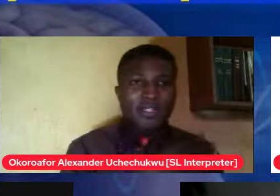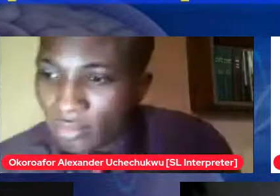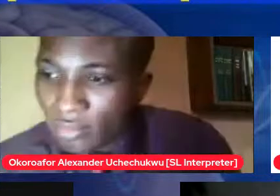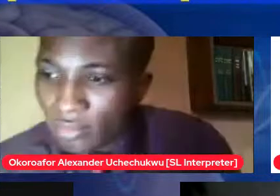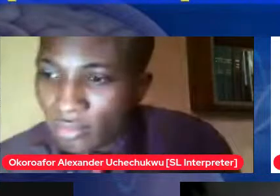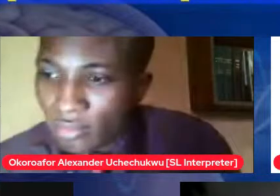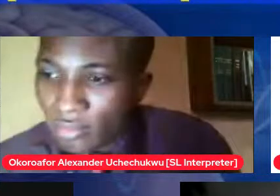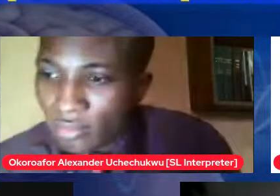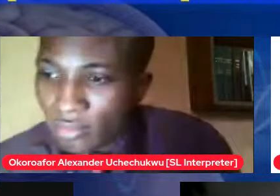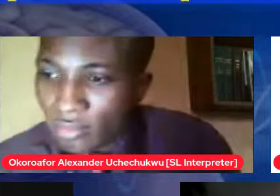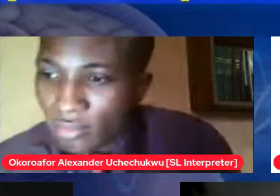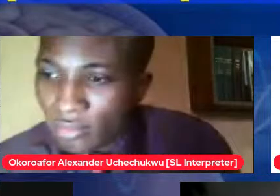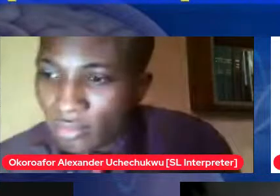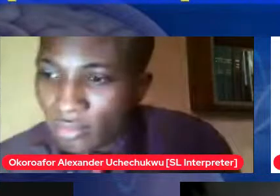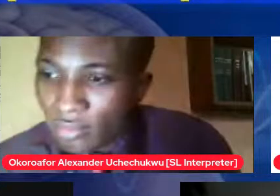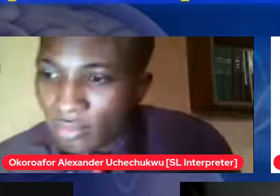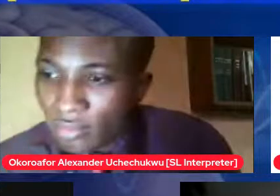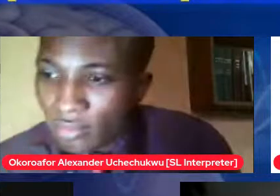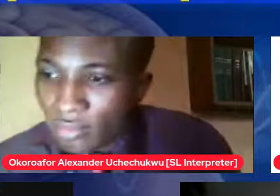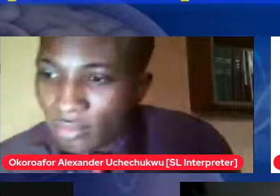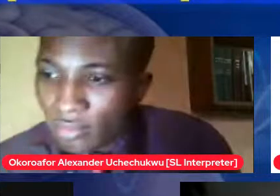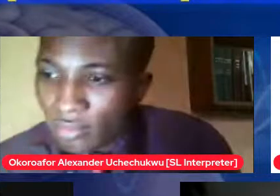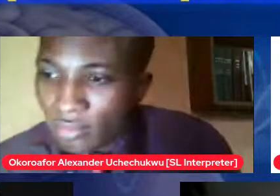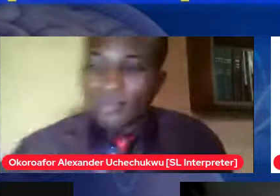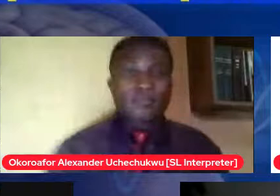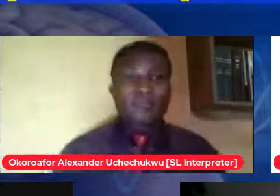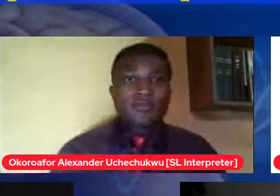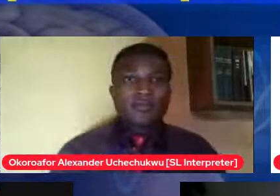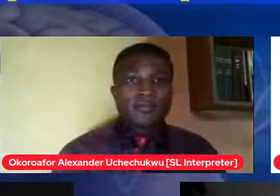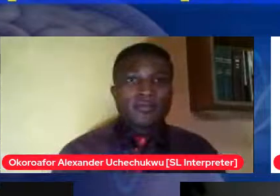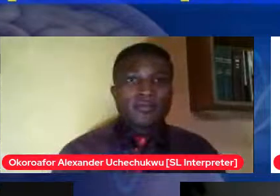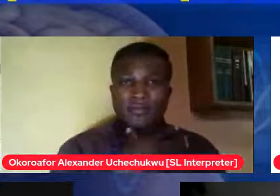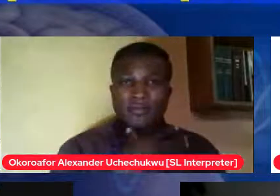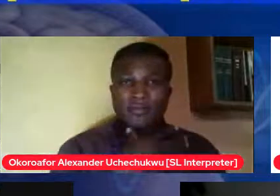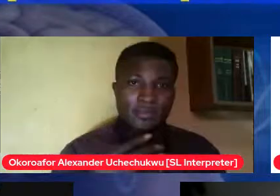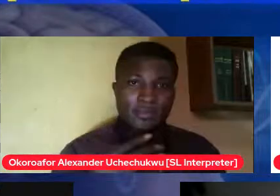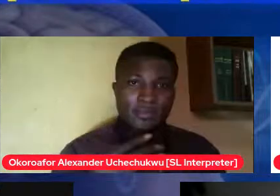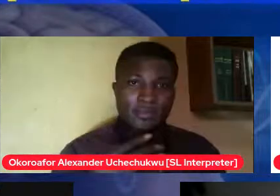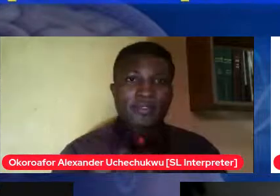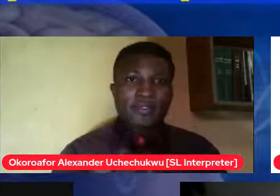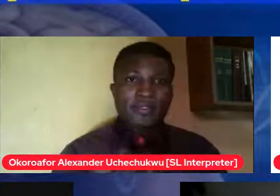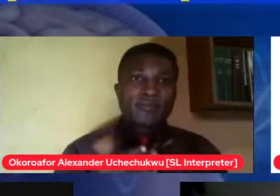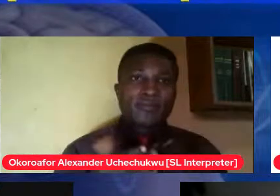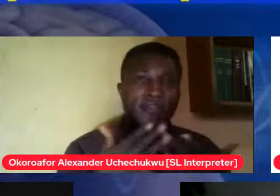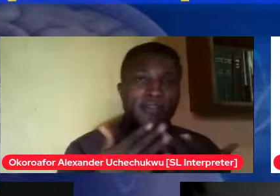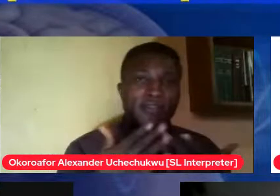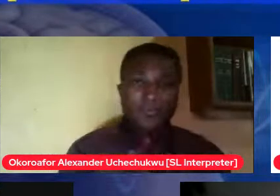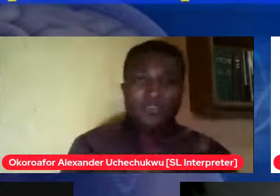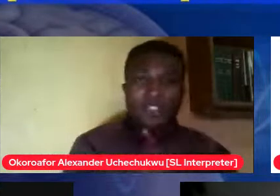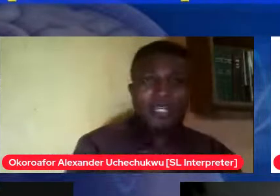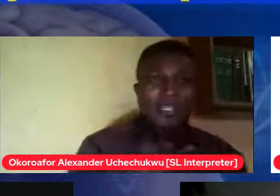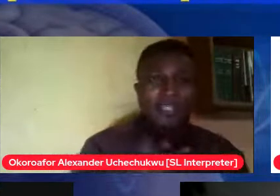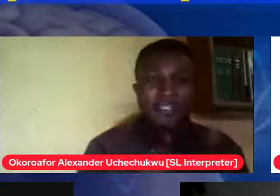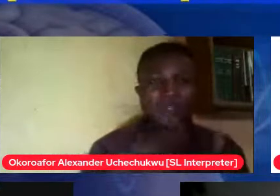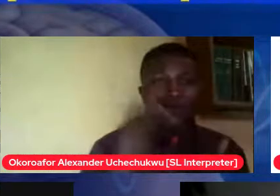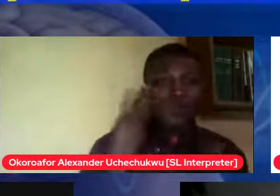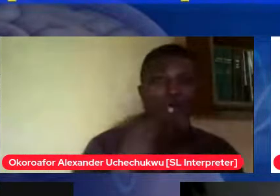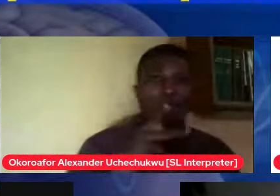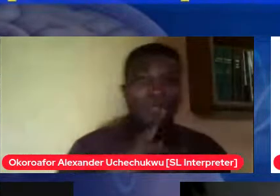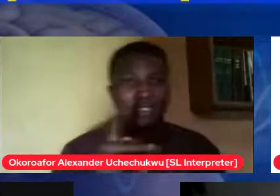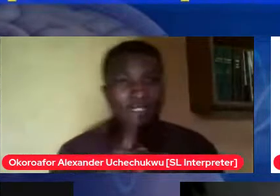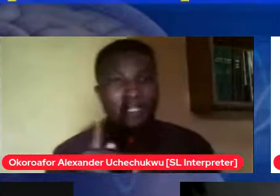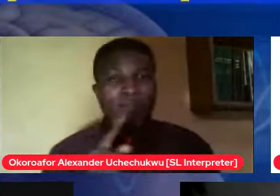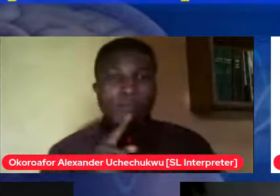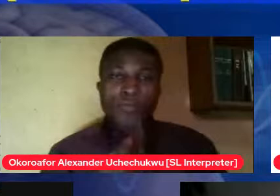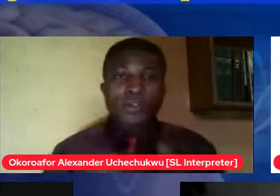was channeling his energy so that his arousal would come down it was practical but it was working for him so